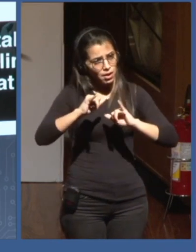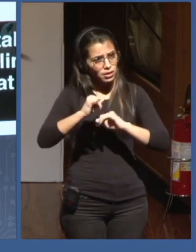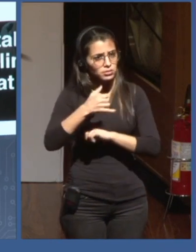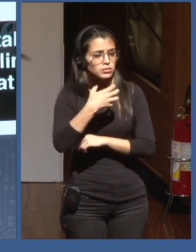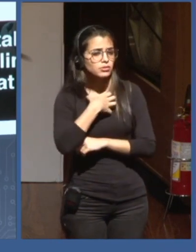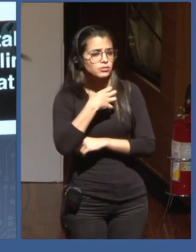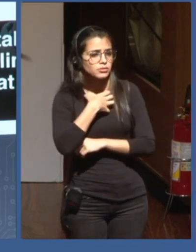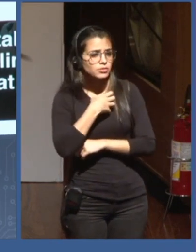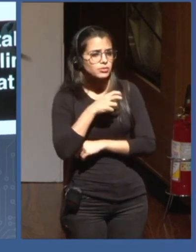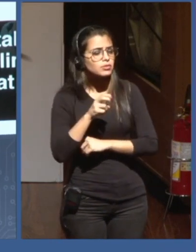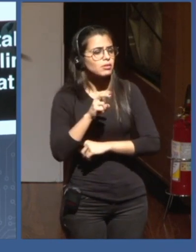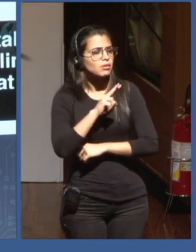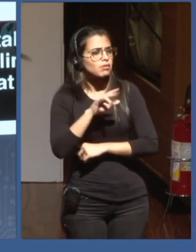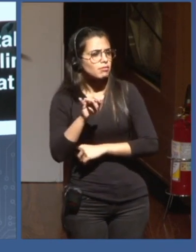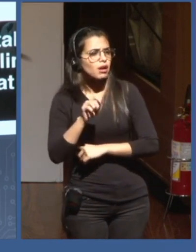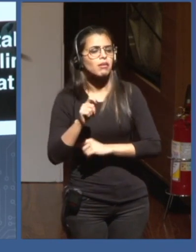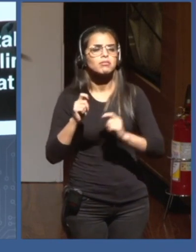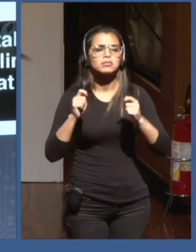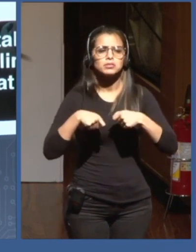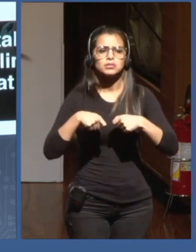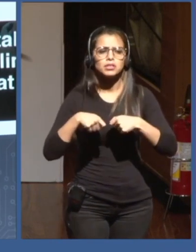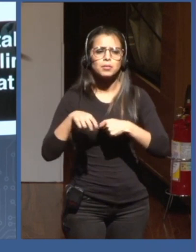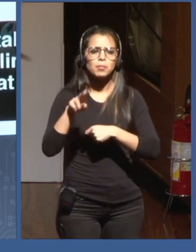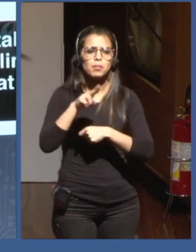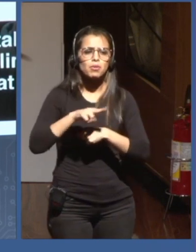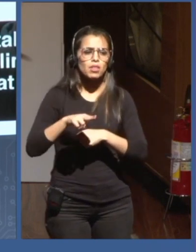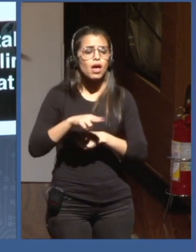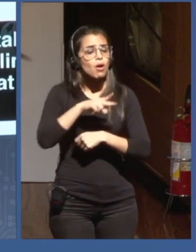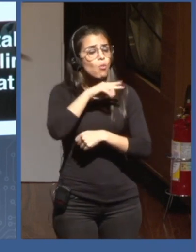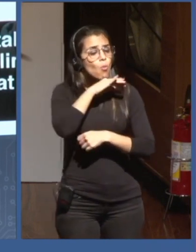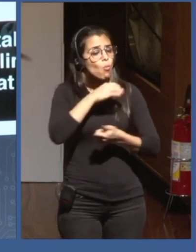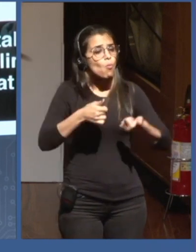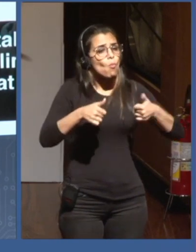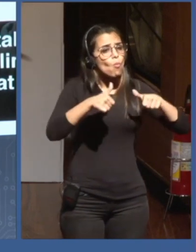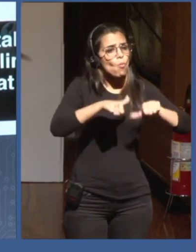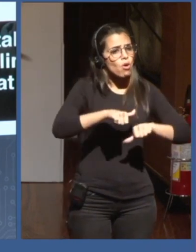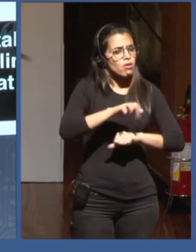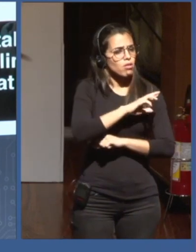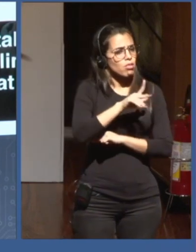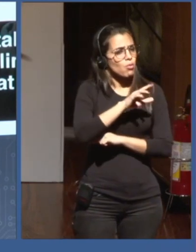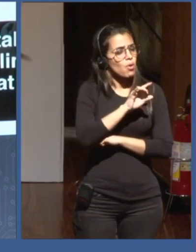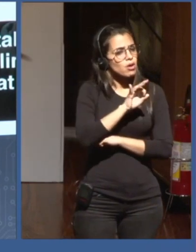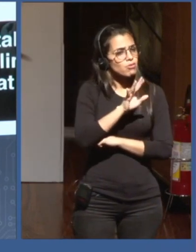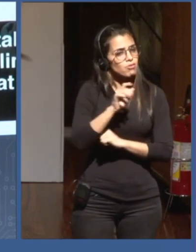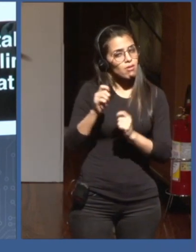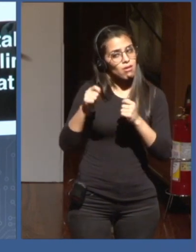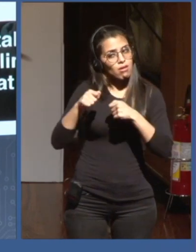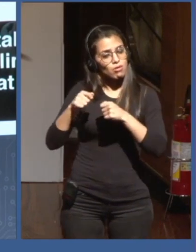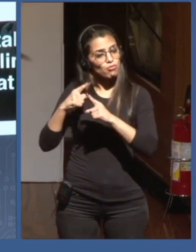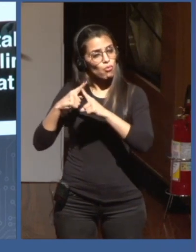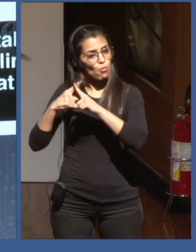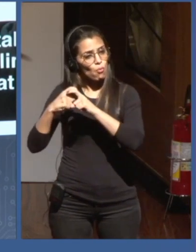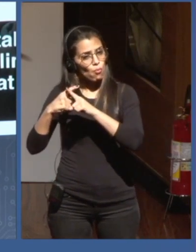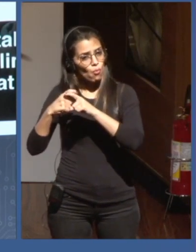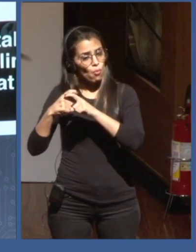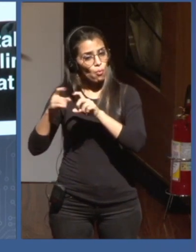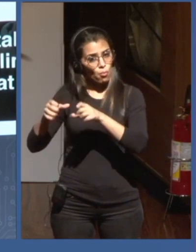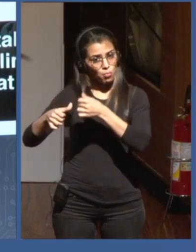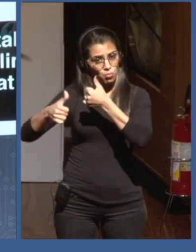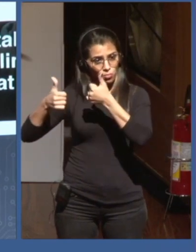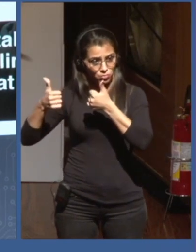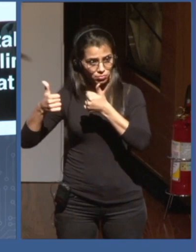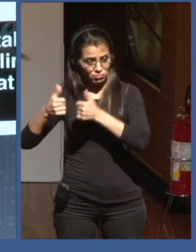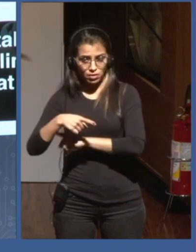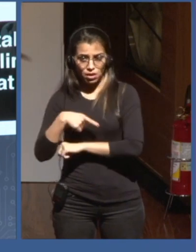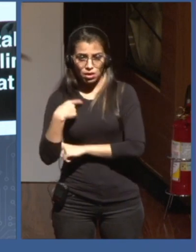being able to code, it's not about being a good data cruncher. Being data literate is about being literate in a new era. It's